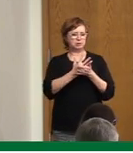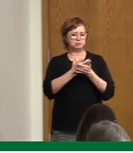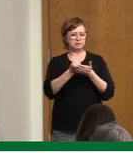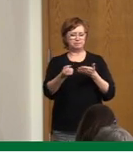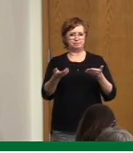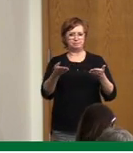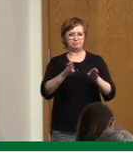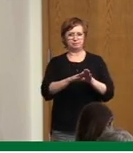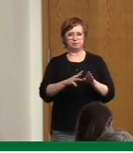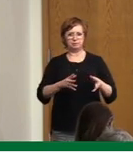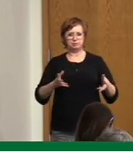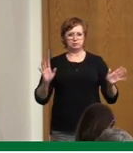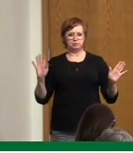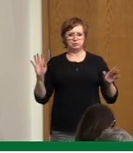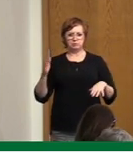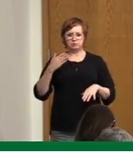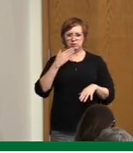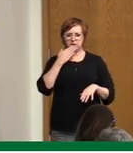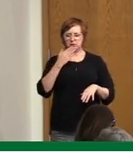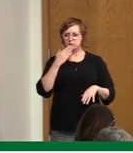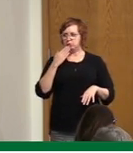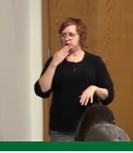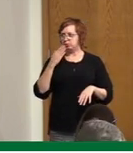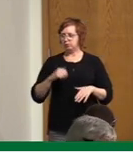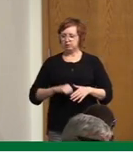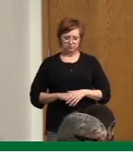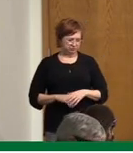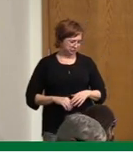today's update. Thank you. Thank you.